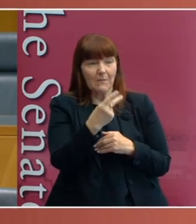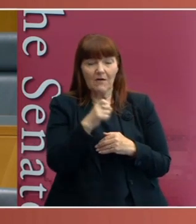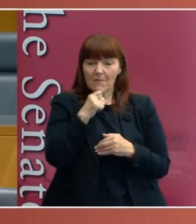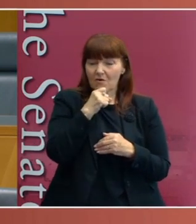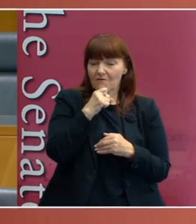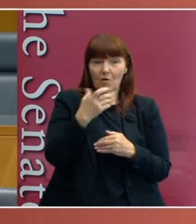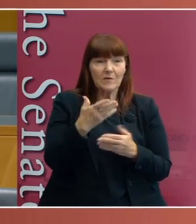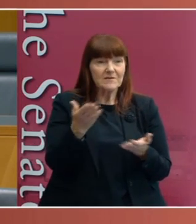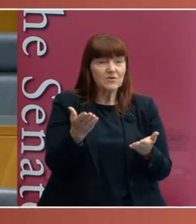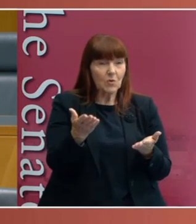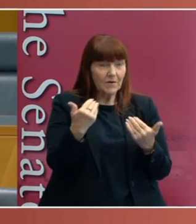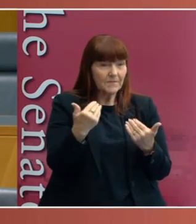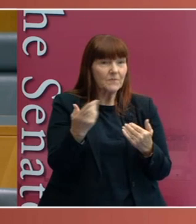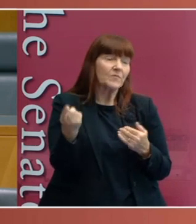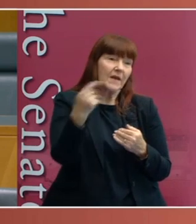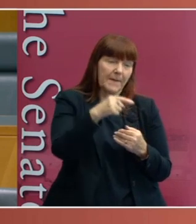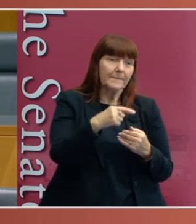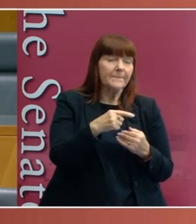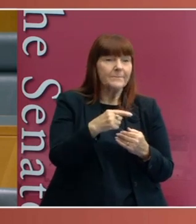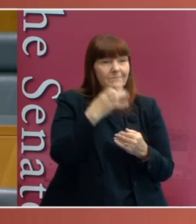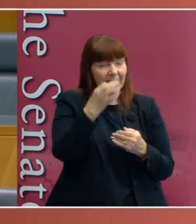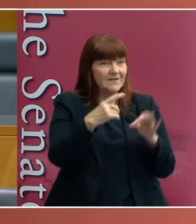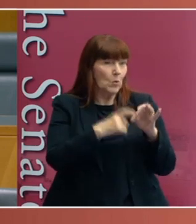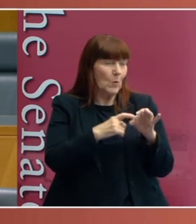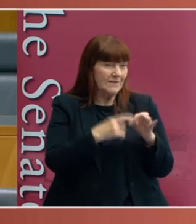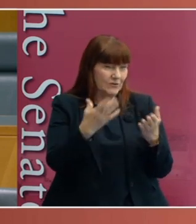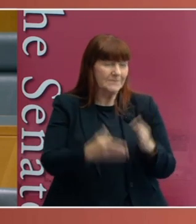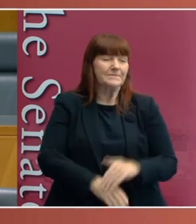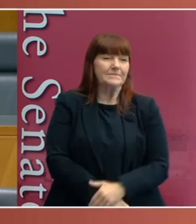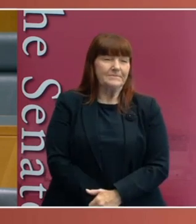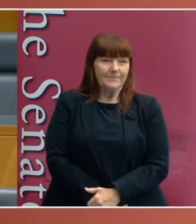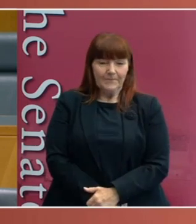you, sir, to join us here.